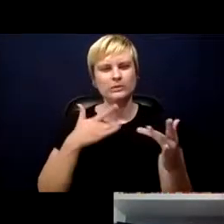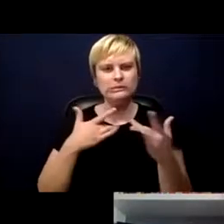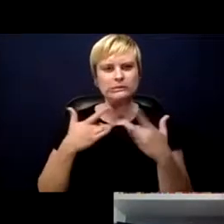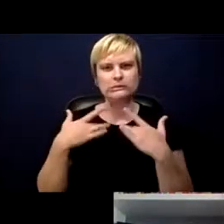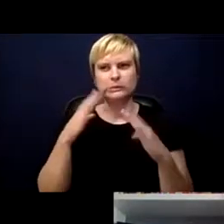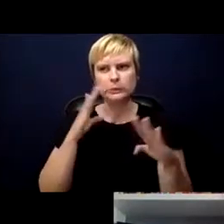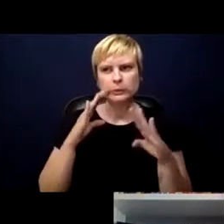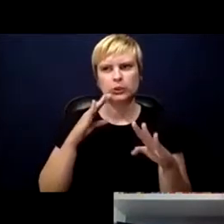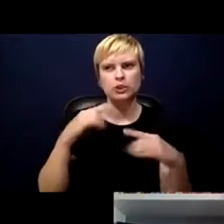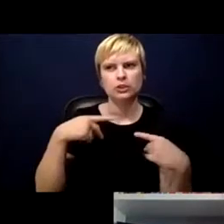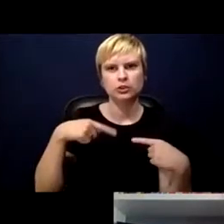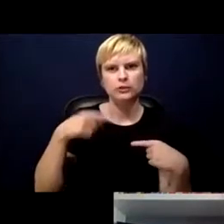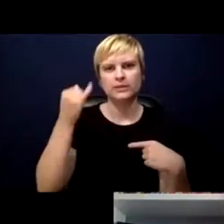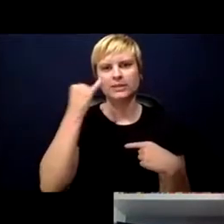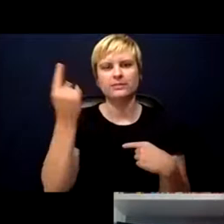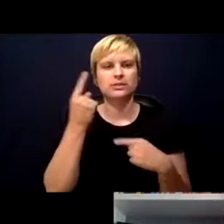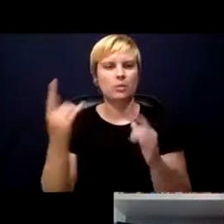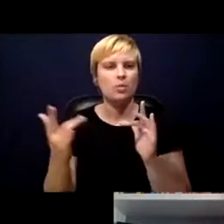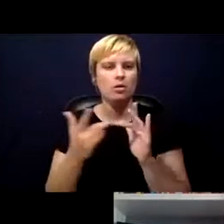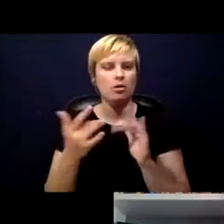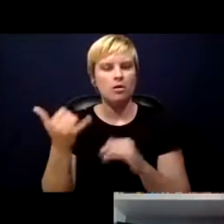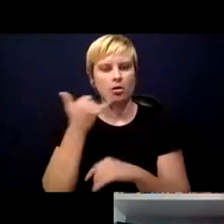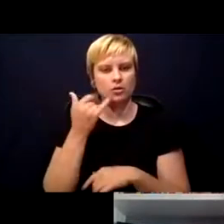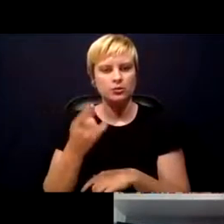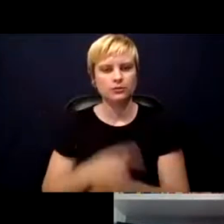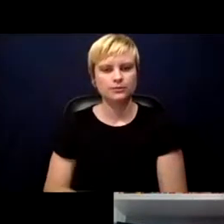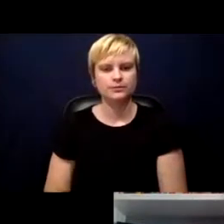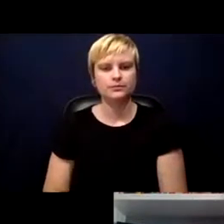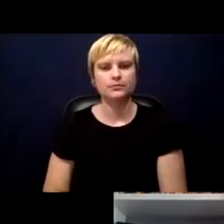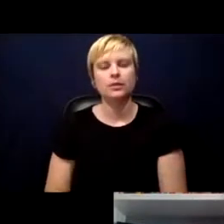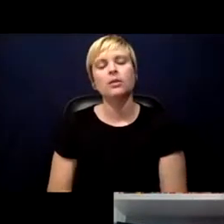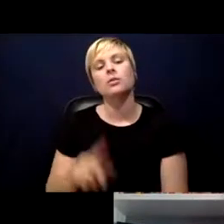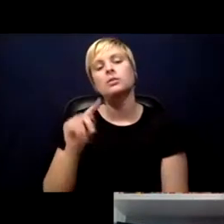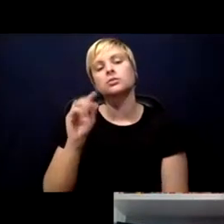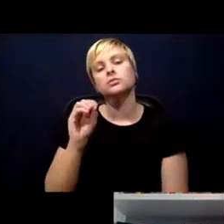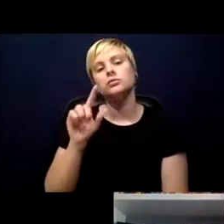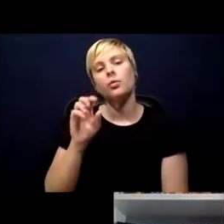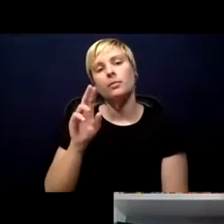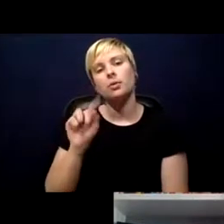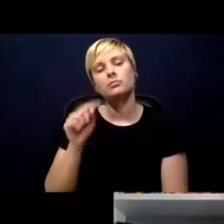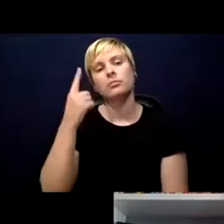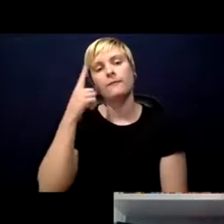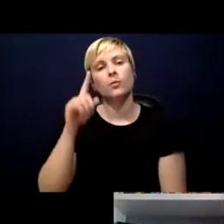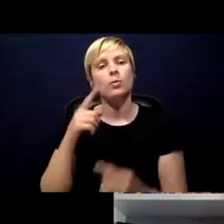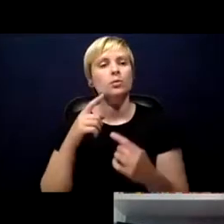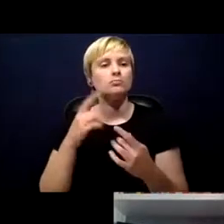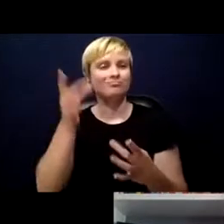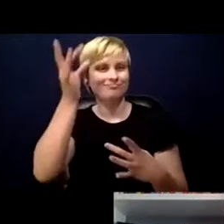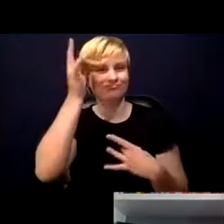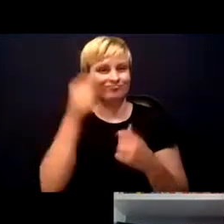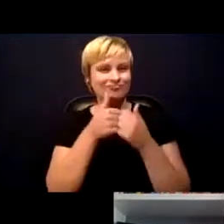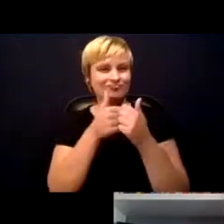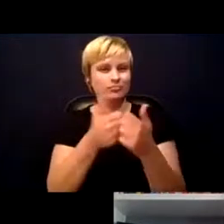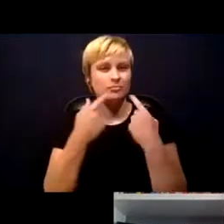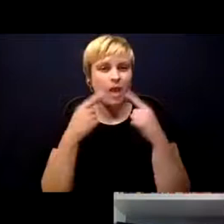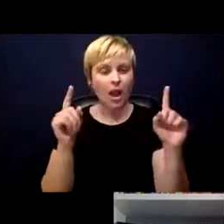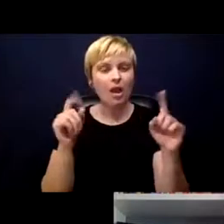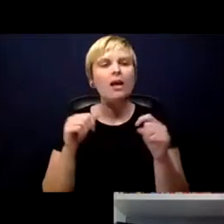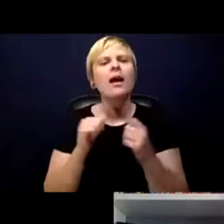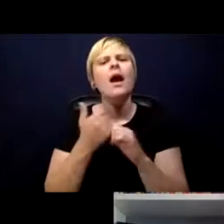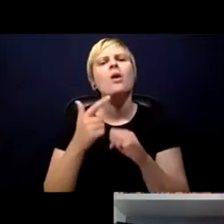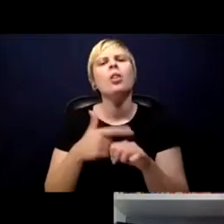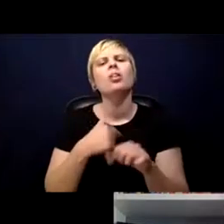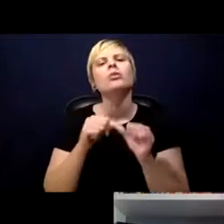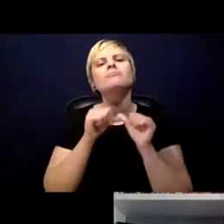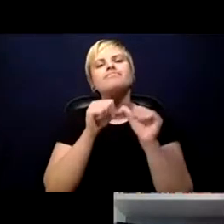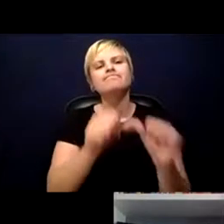In October, a related question, for successful contact tracing, how long should Delaware think about